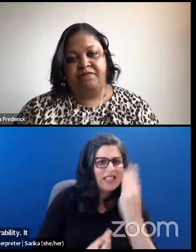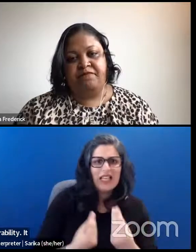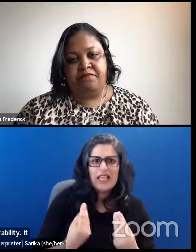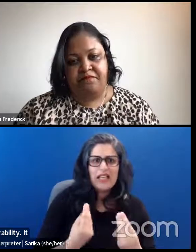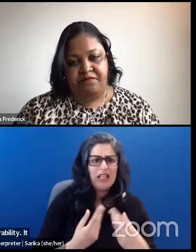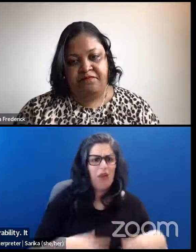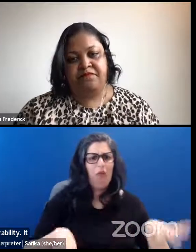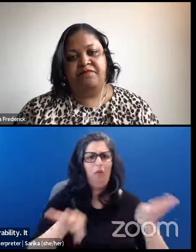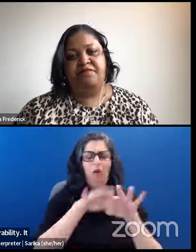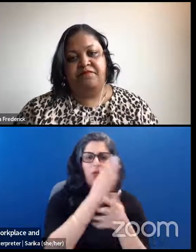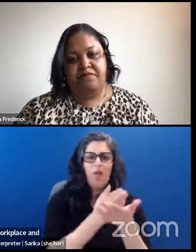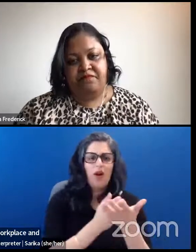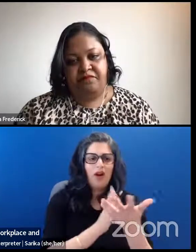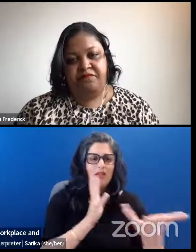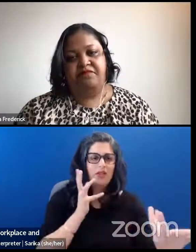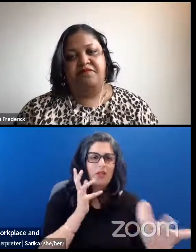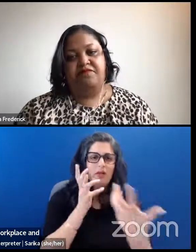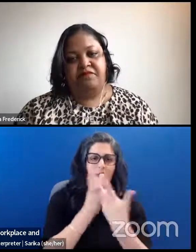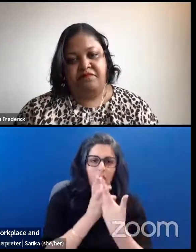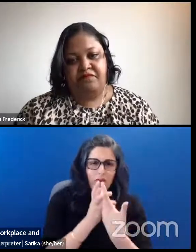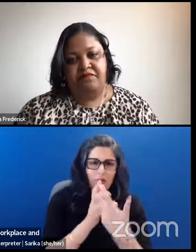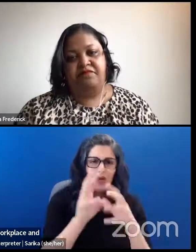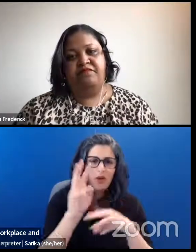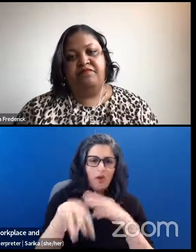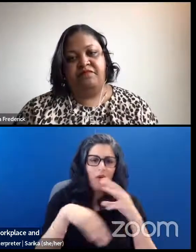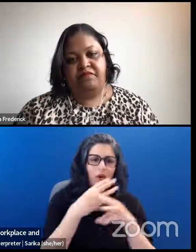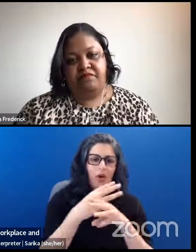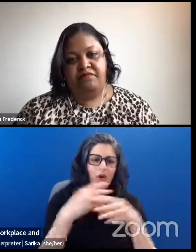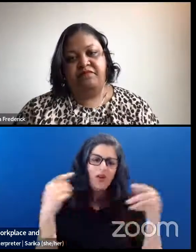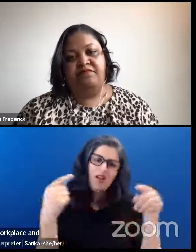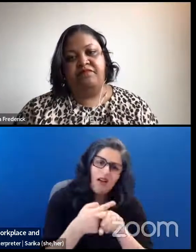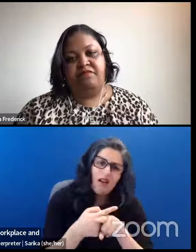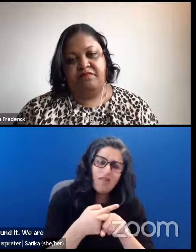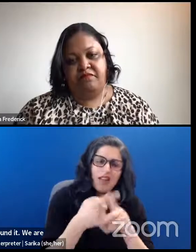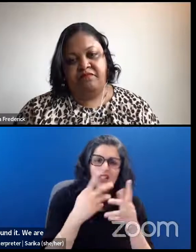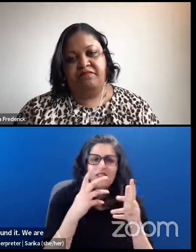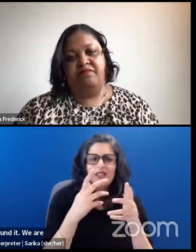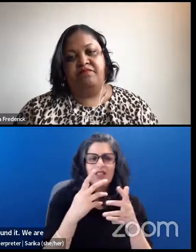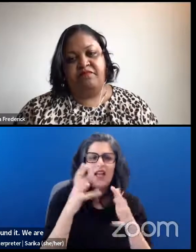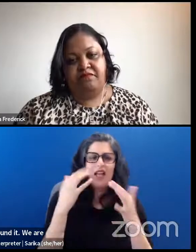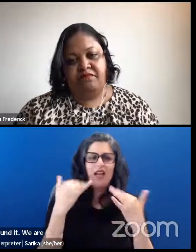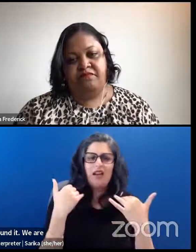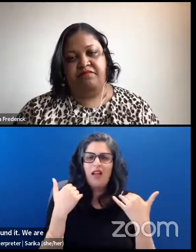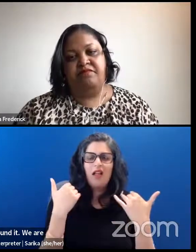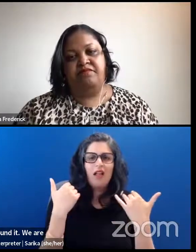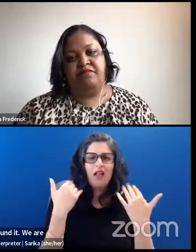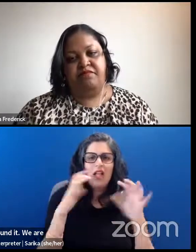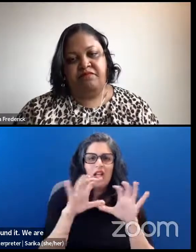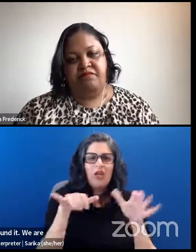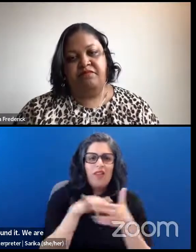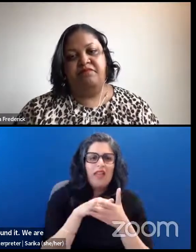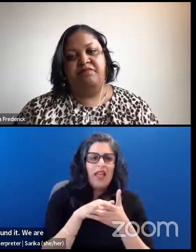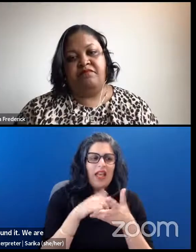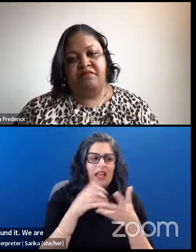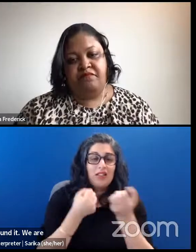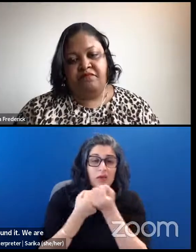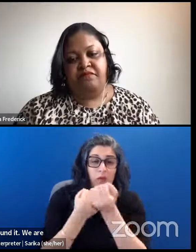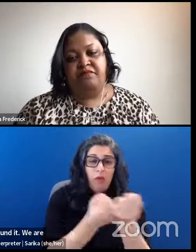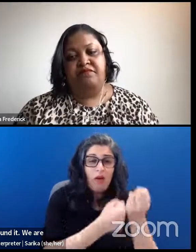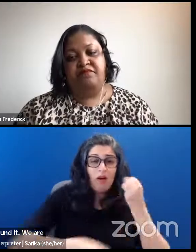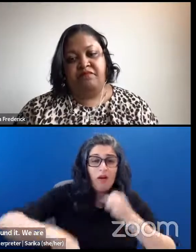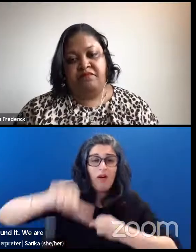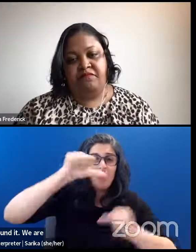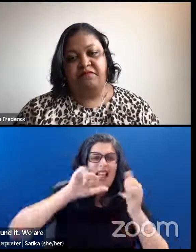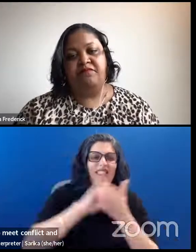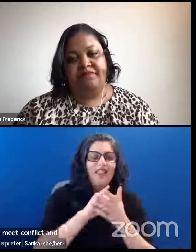our ability to meet the world, to meet, you know, conflict and, and overwhelm and do it in a way that we can support one another. And